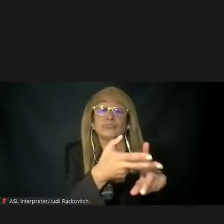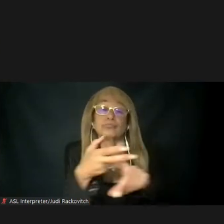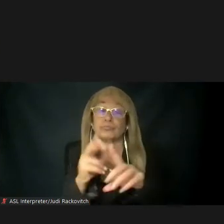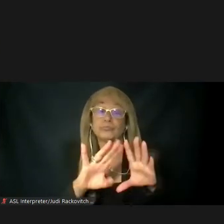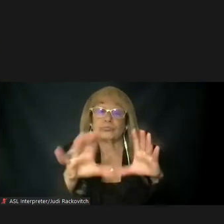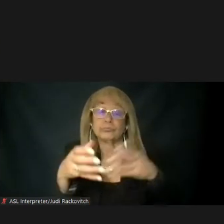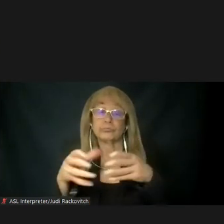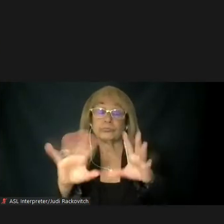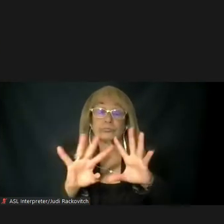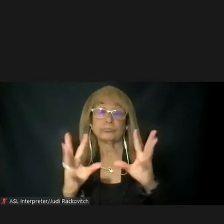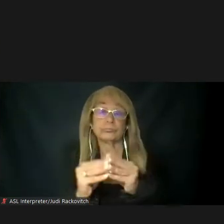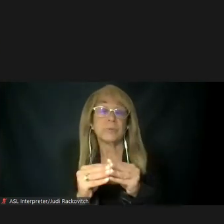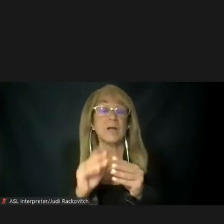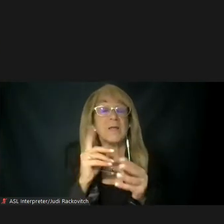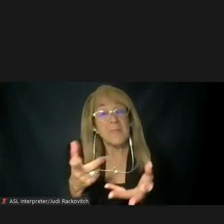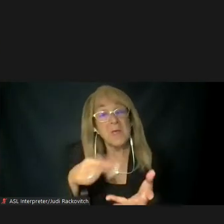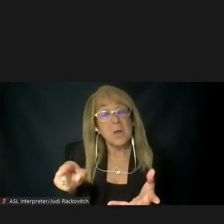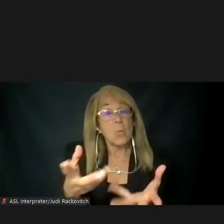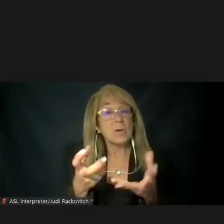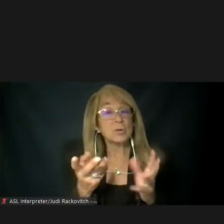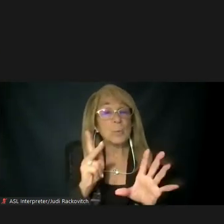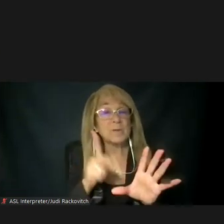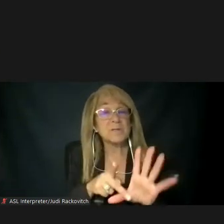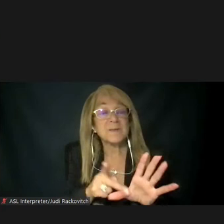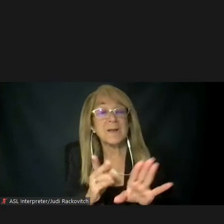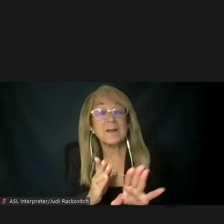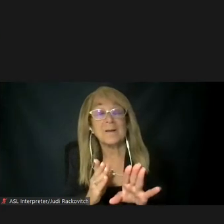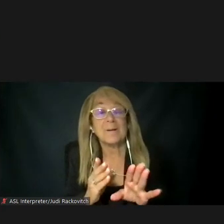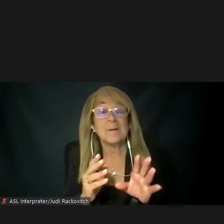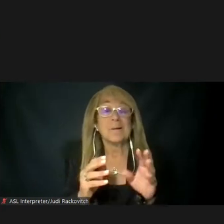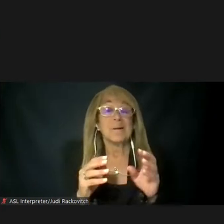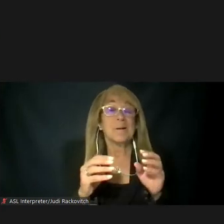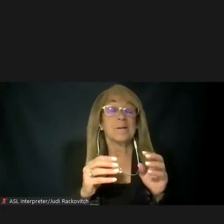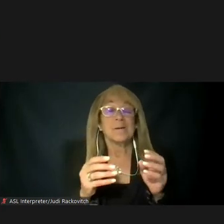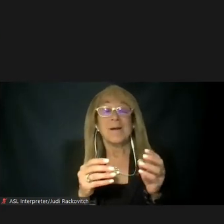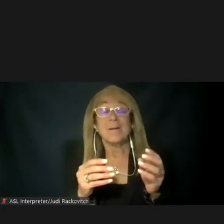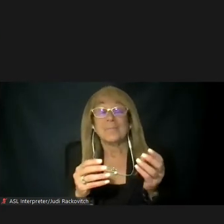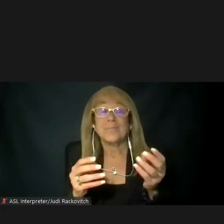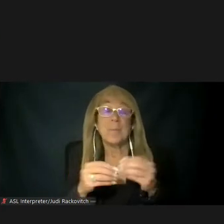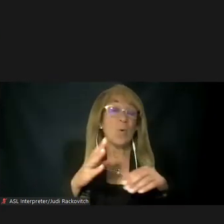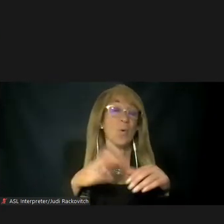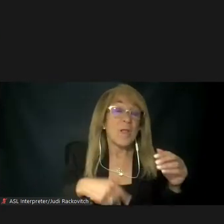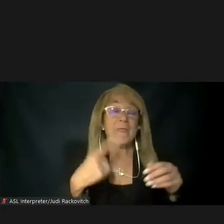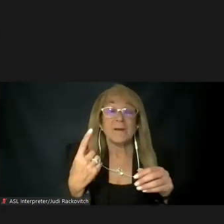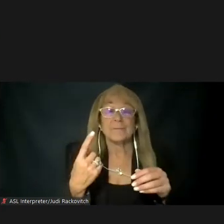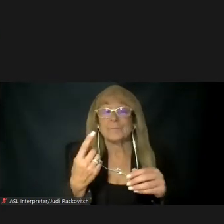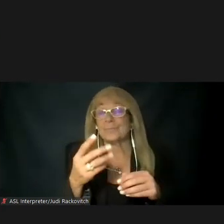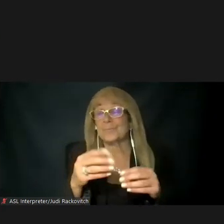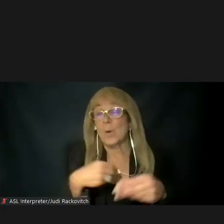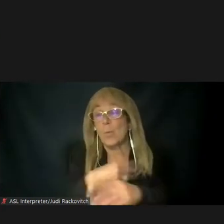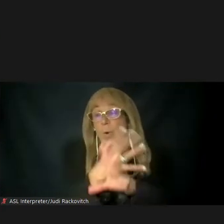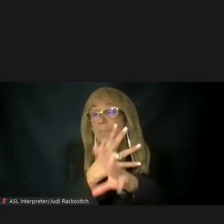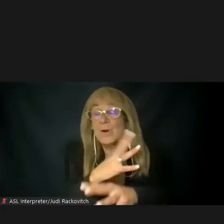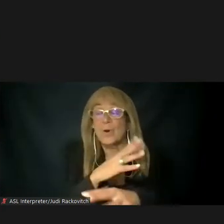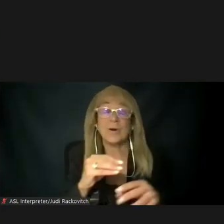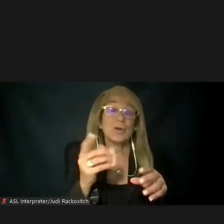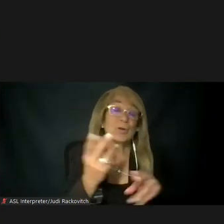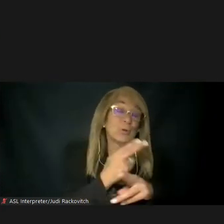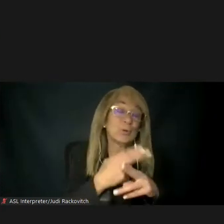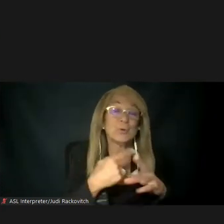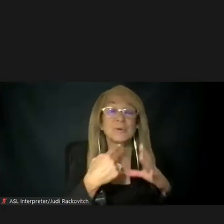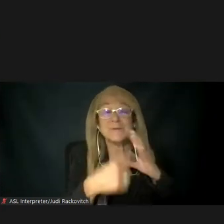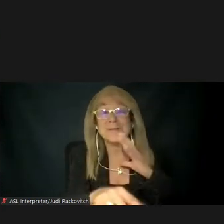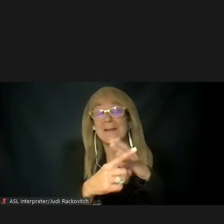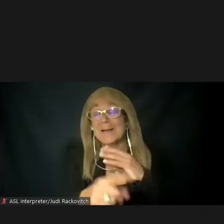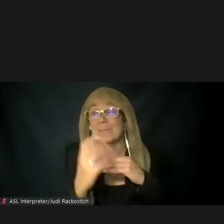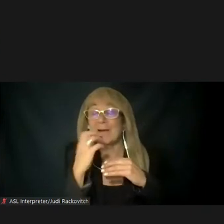study area who would like to participate, again beyond participating in the webinars, by email, phone, or mail. This group is comprised of interested